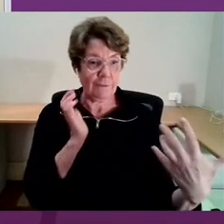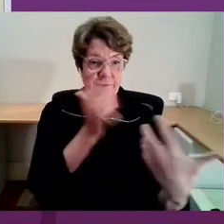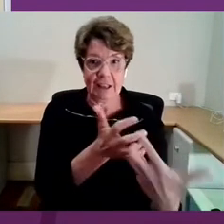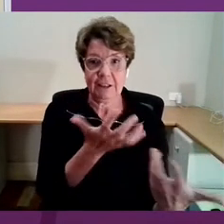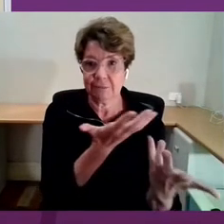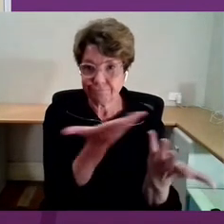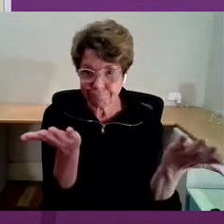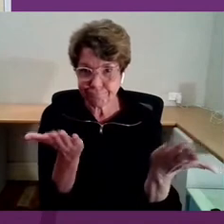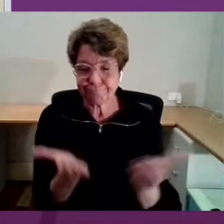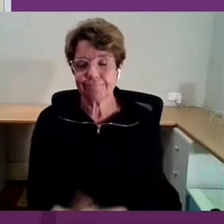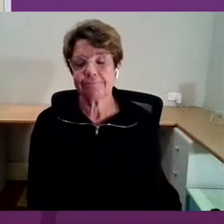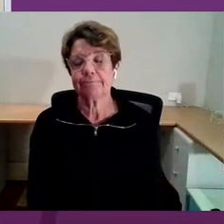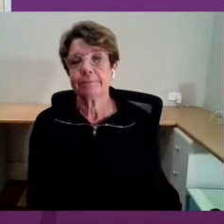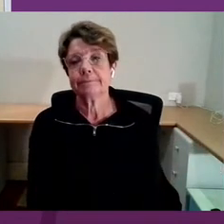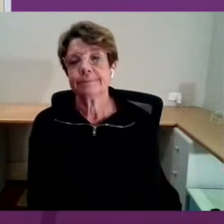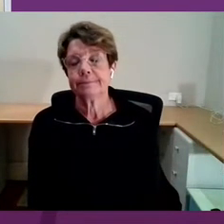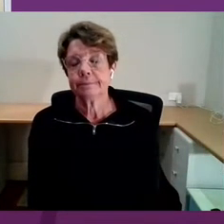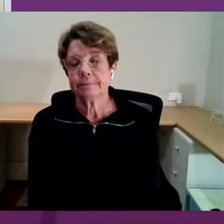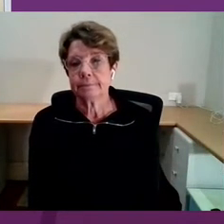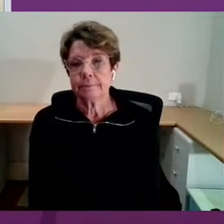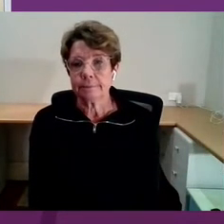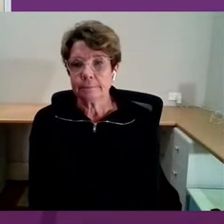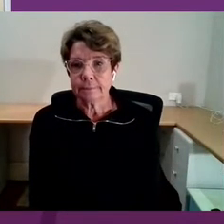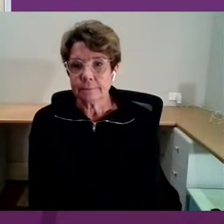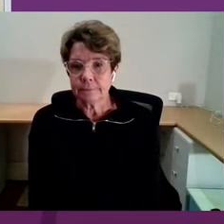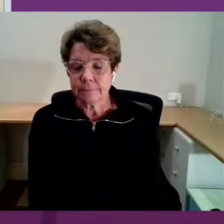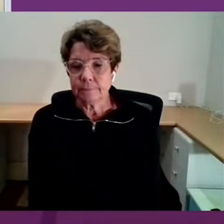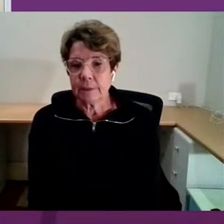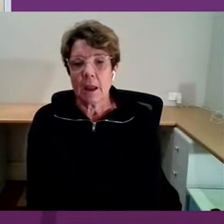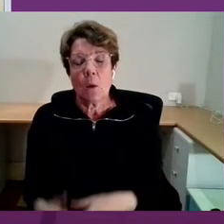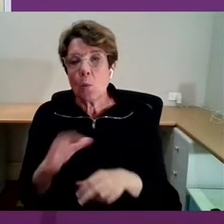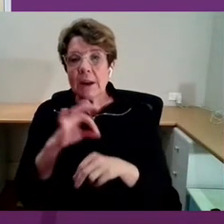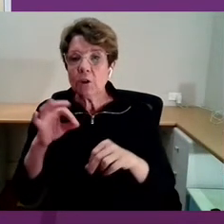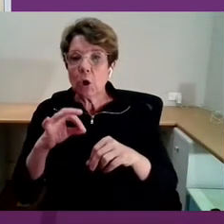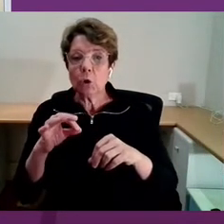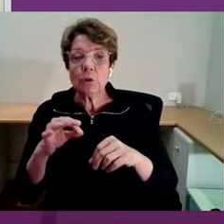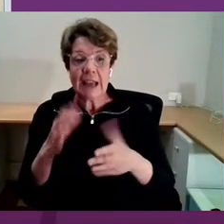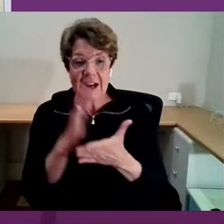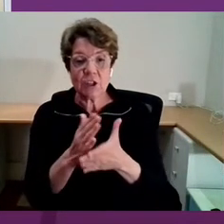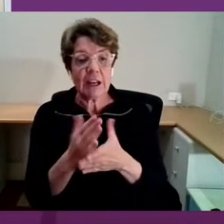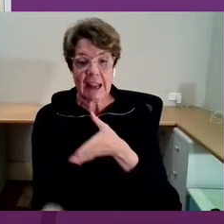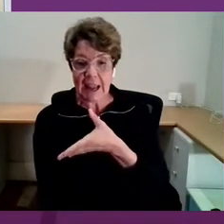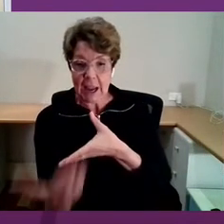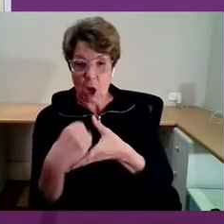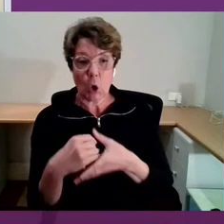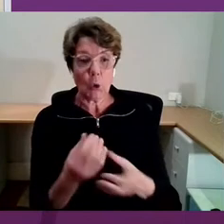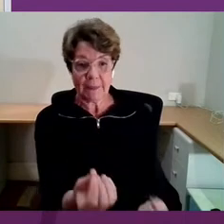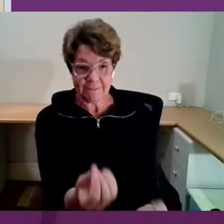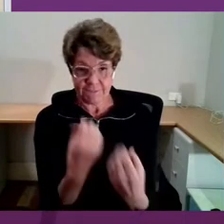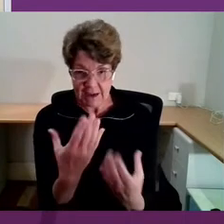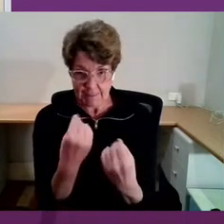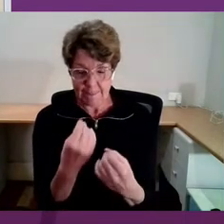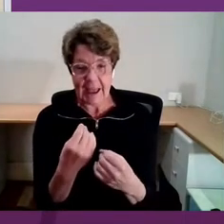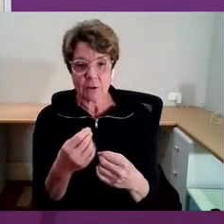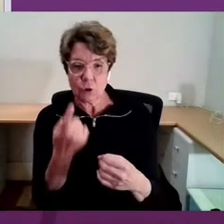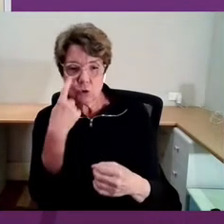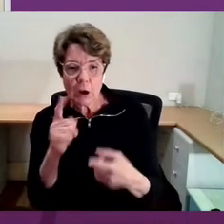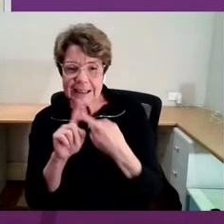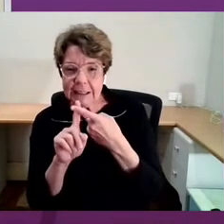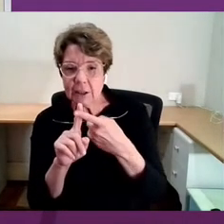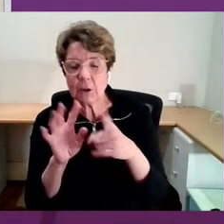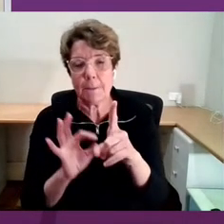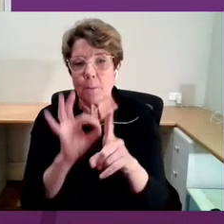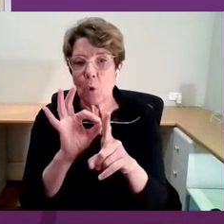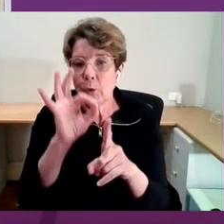And we quite often don't build that feedback into continuous improvement or even dump and